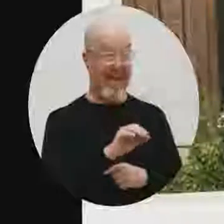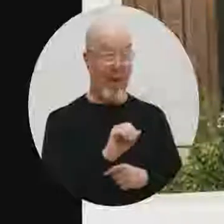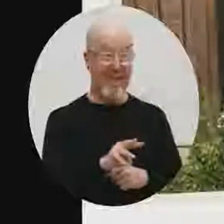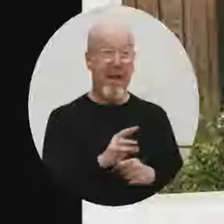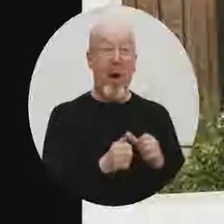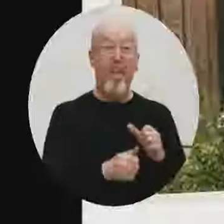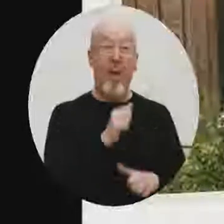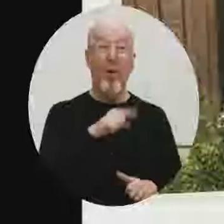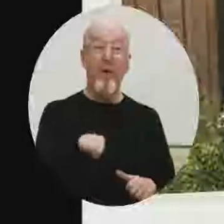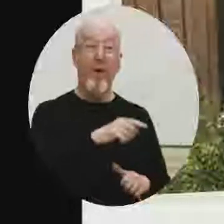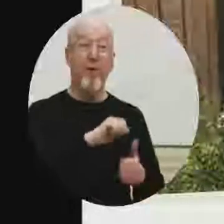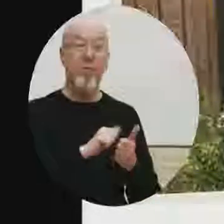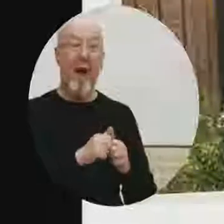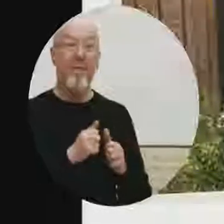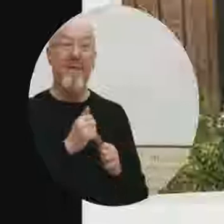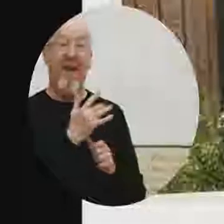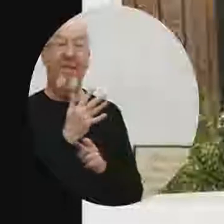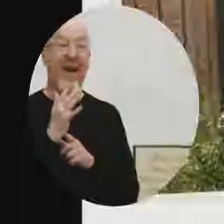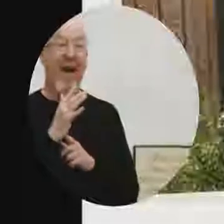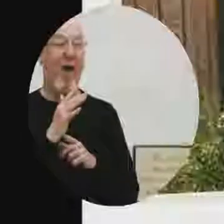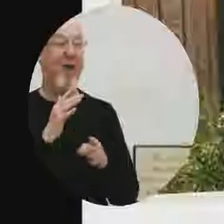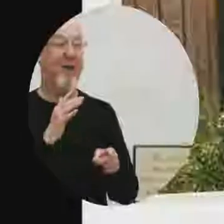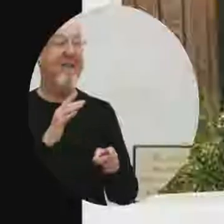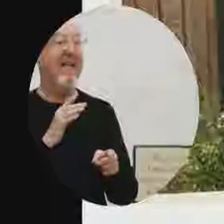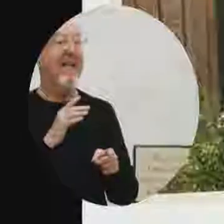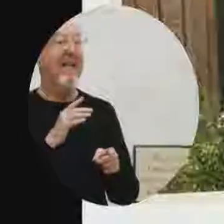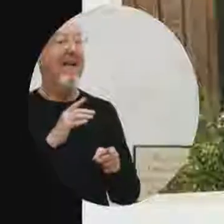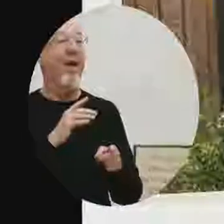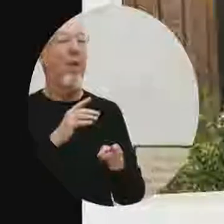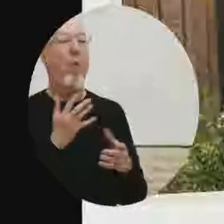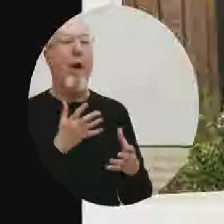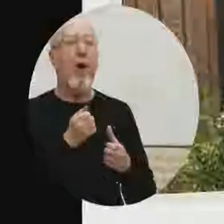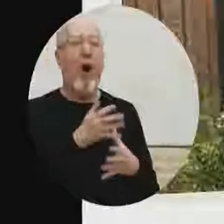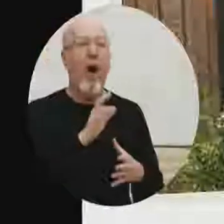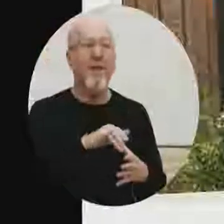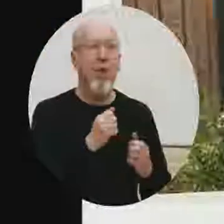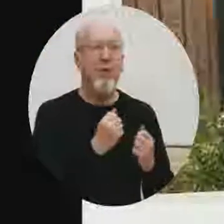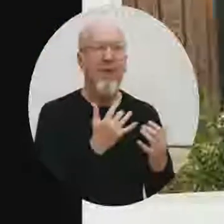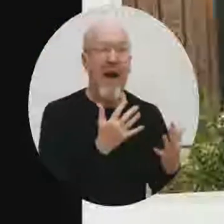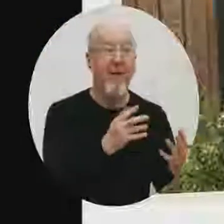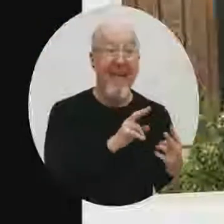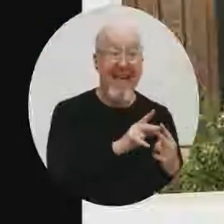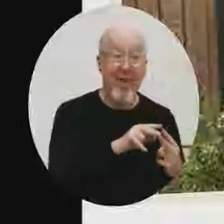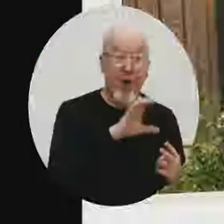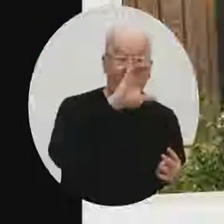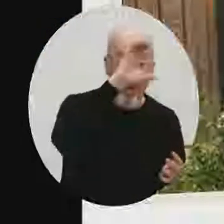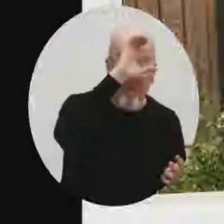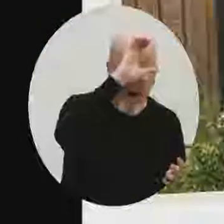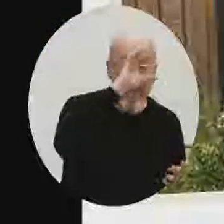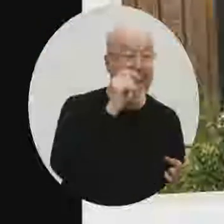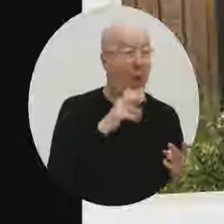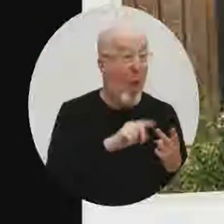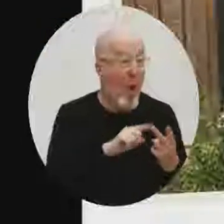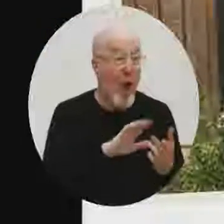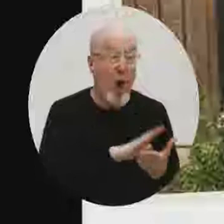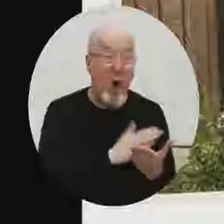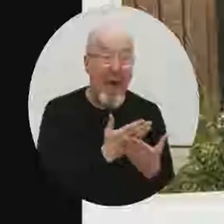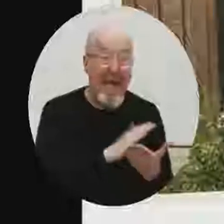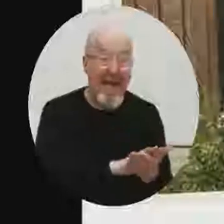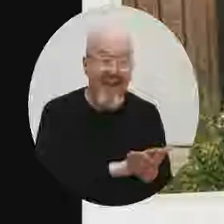right? So how many people think we should use candles after a disaster in our home? Oh, I love that. That's the best answer I've gotten all day.